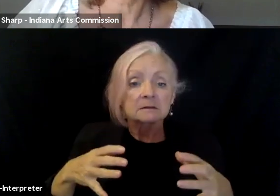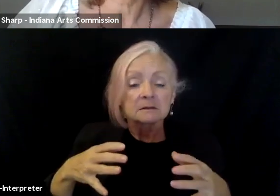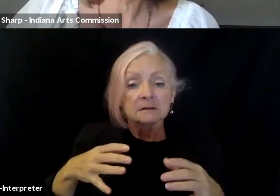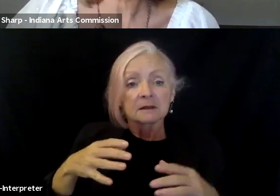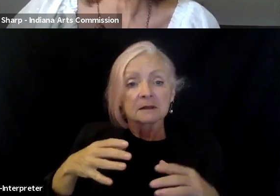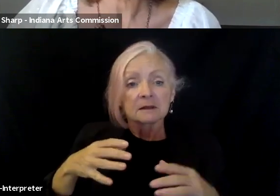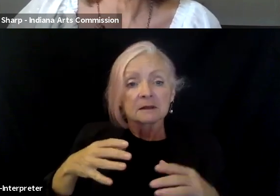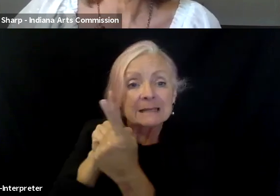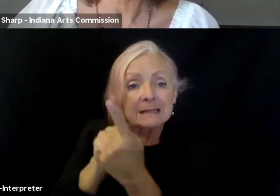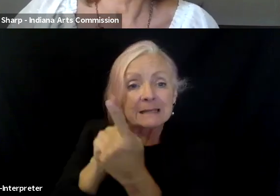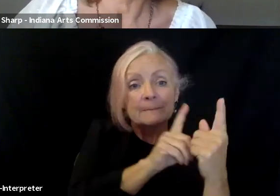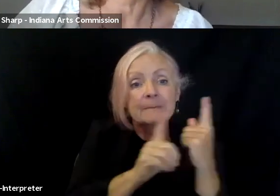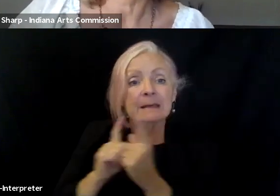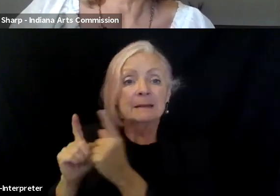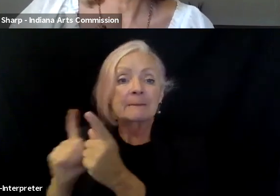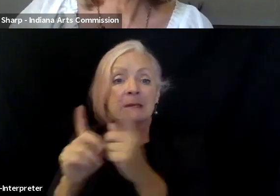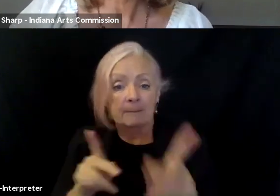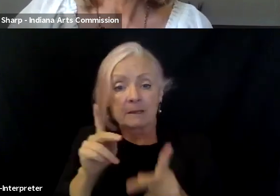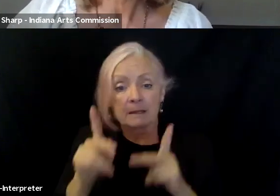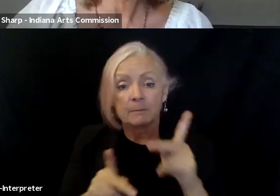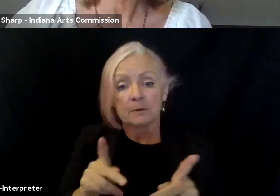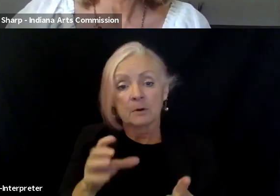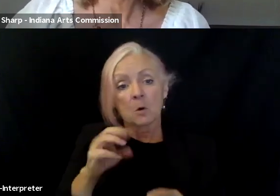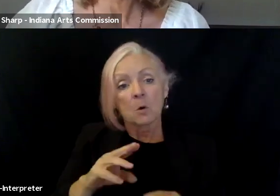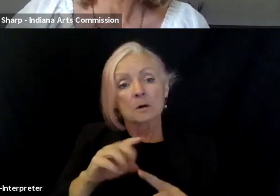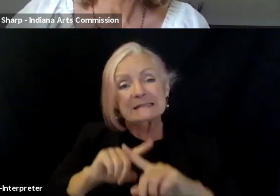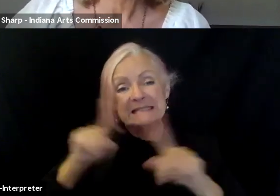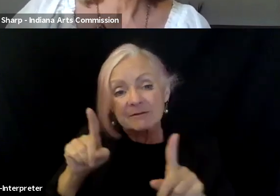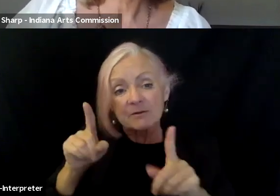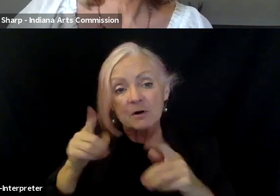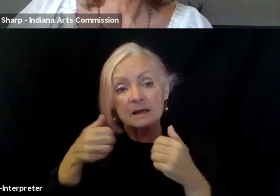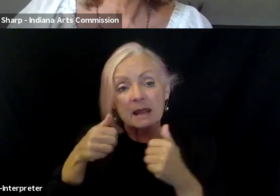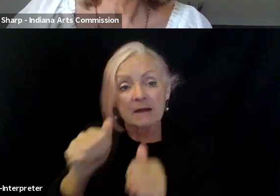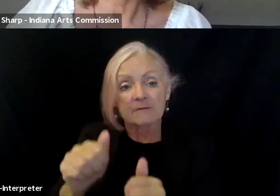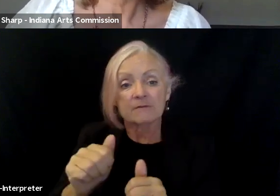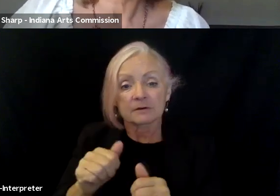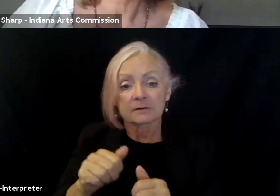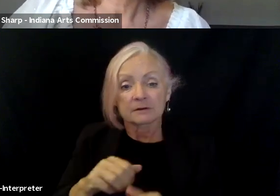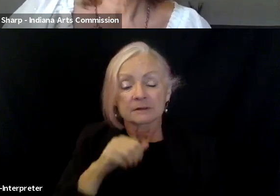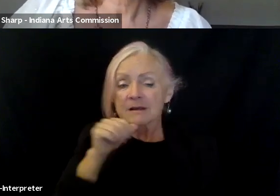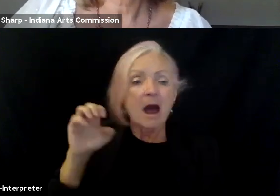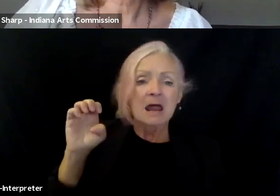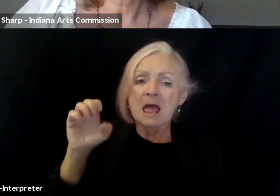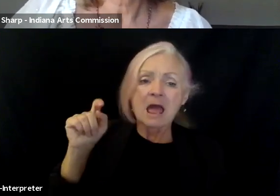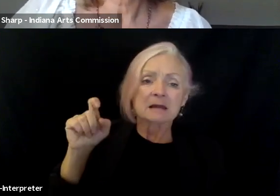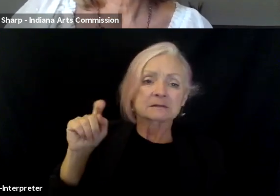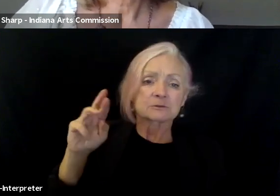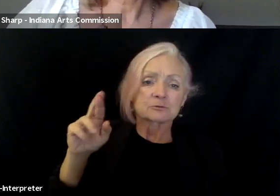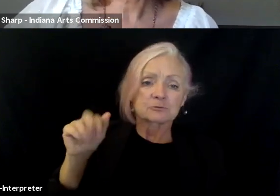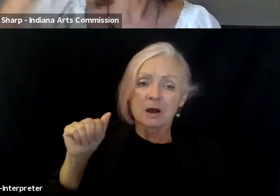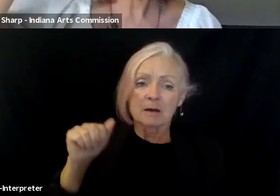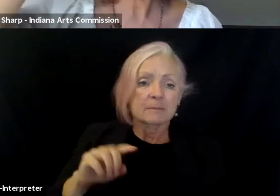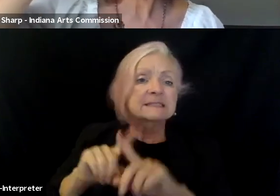extra effort or that different effort. Maybe not even next extra. It's just different than what you've done